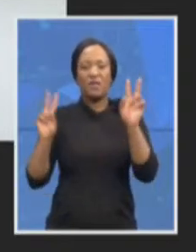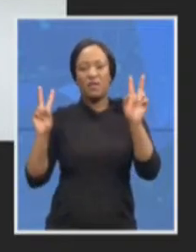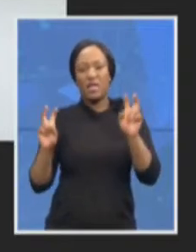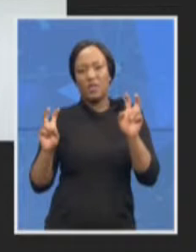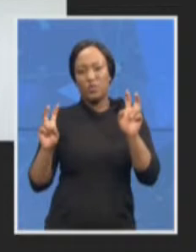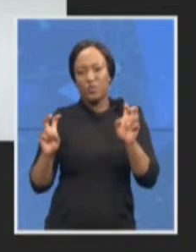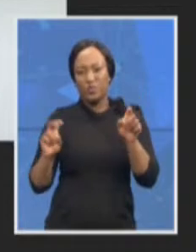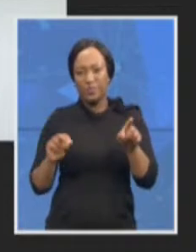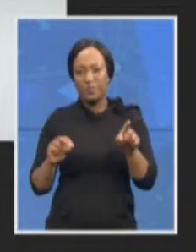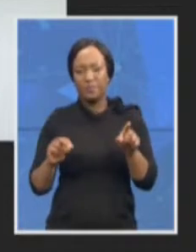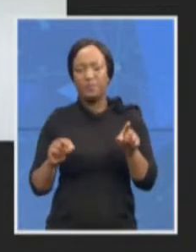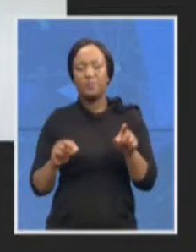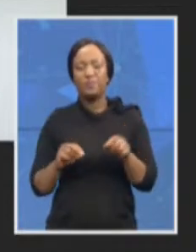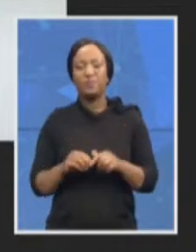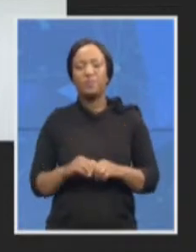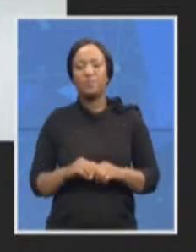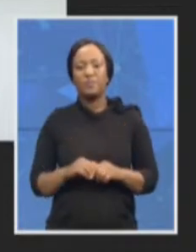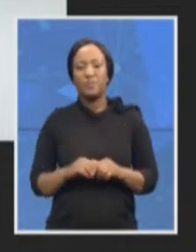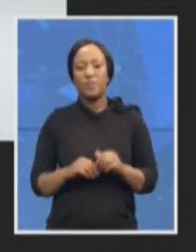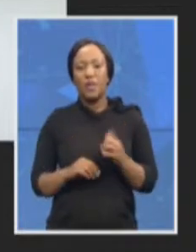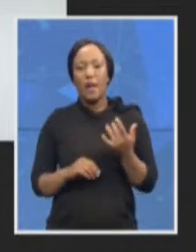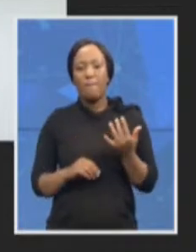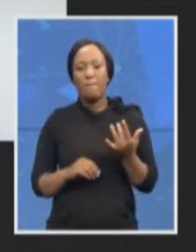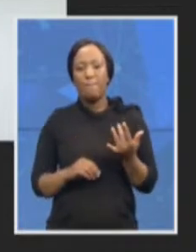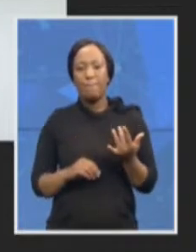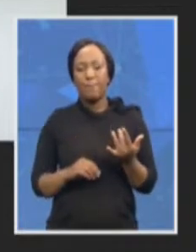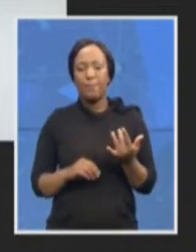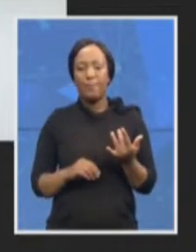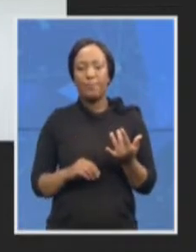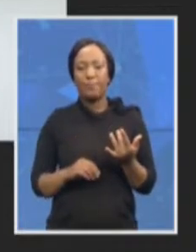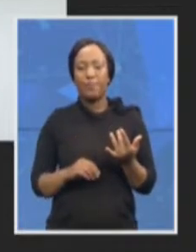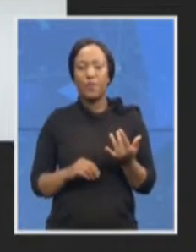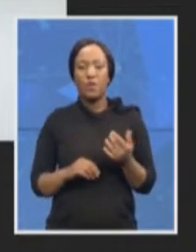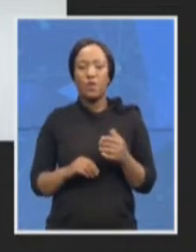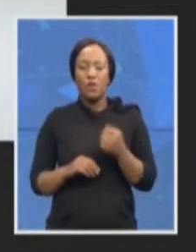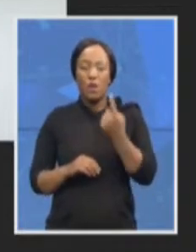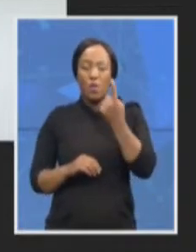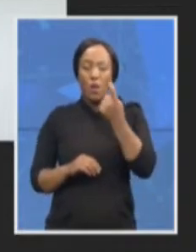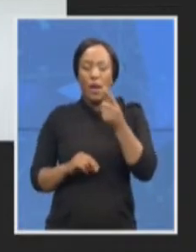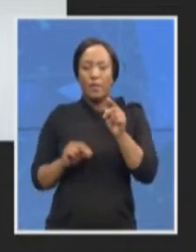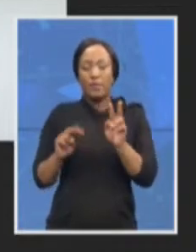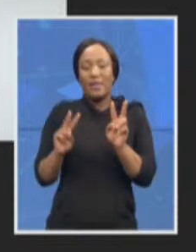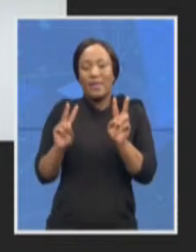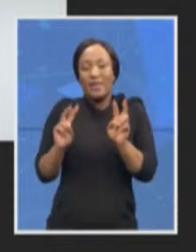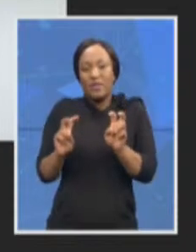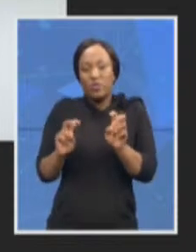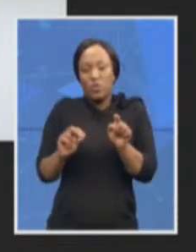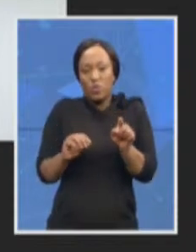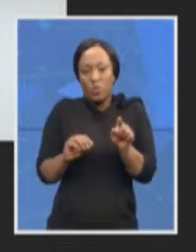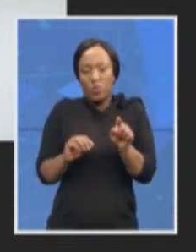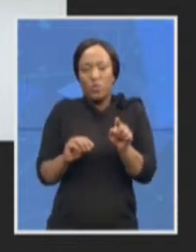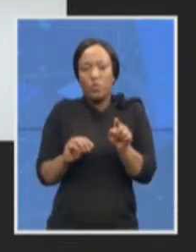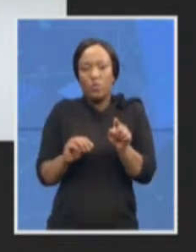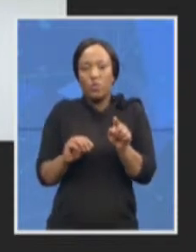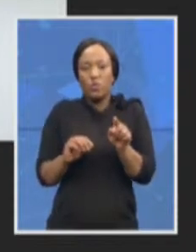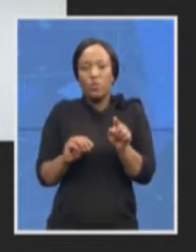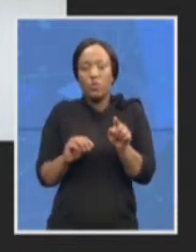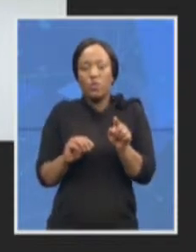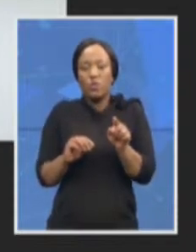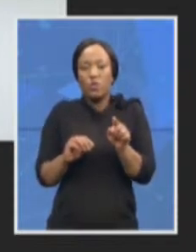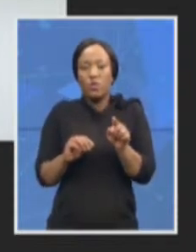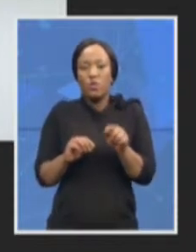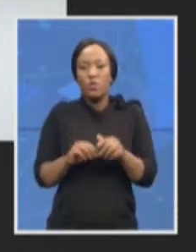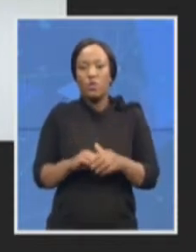I think one of the issues that's important in this regard as well is that the national anti